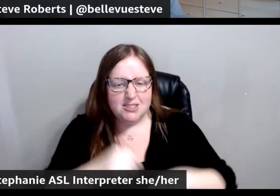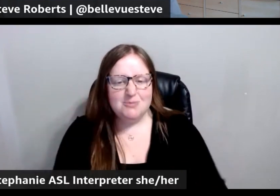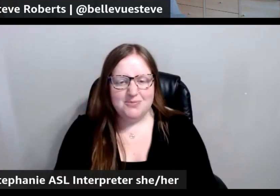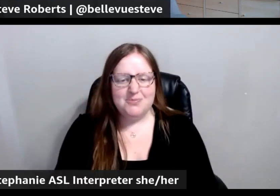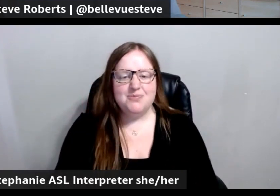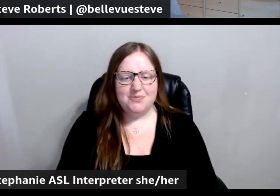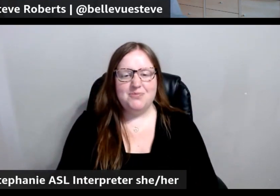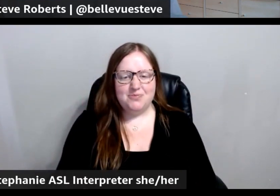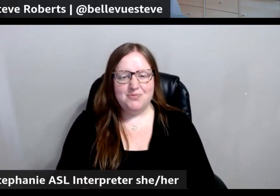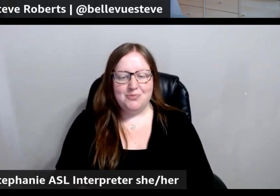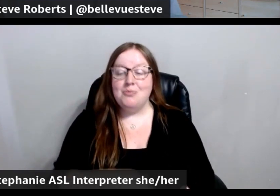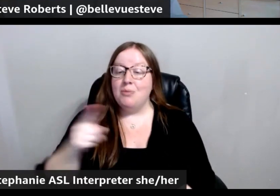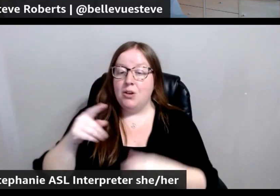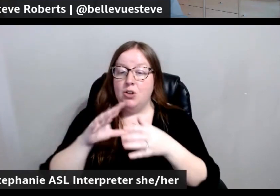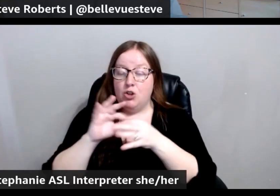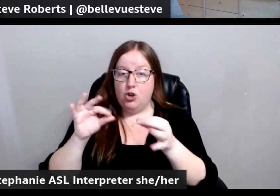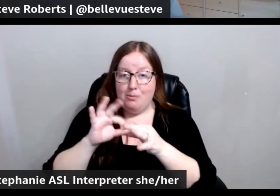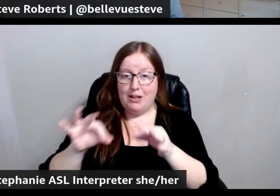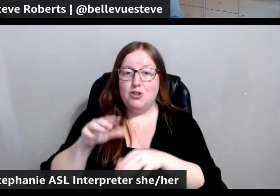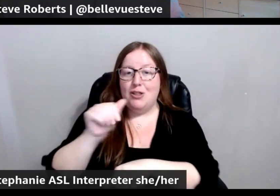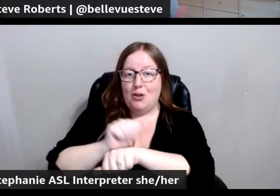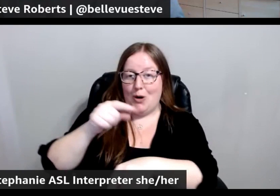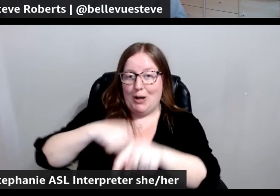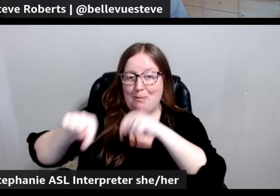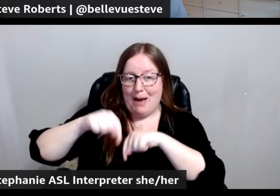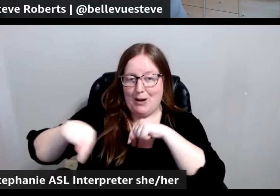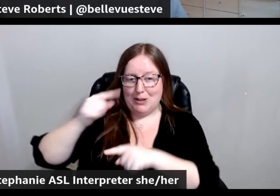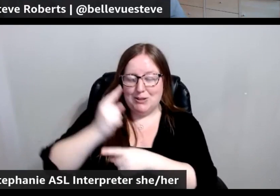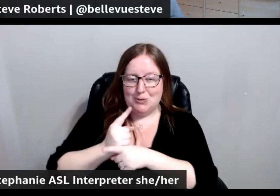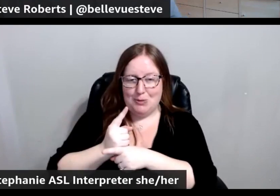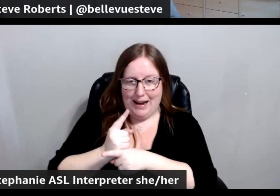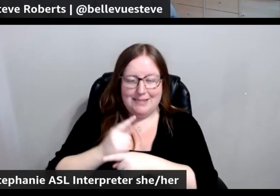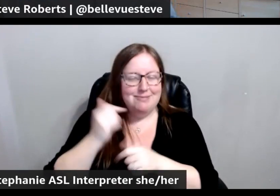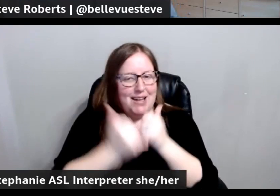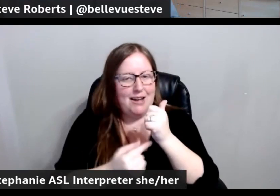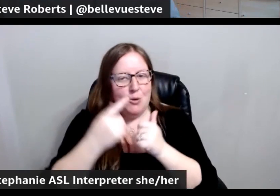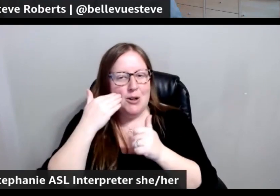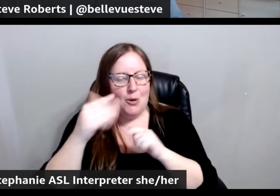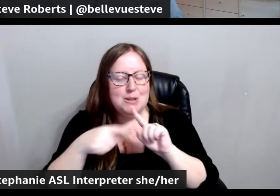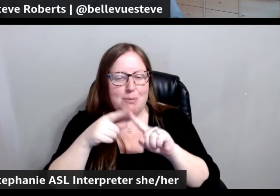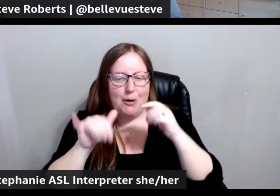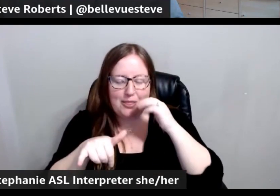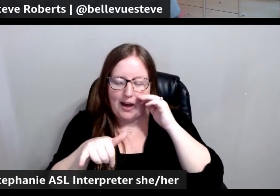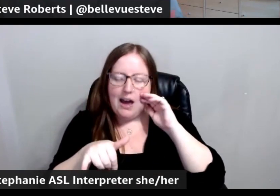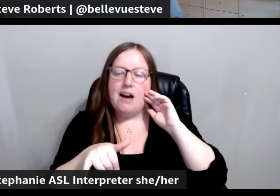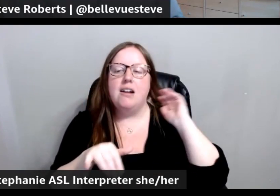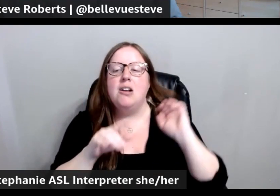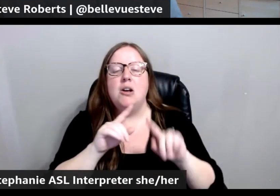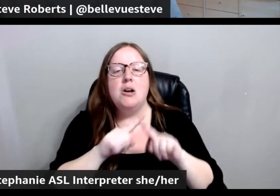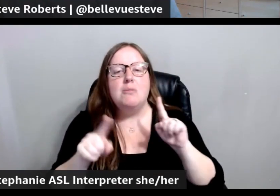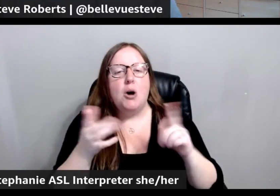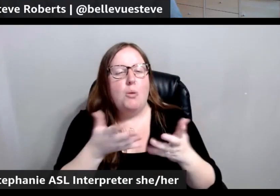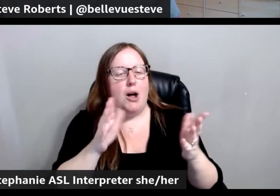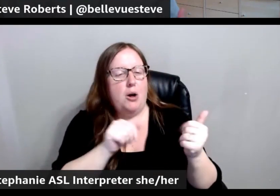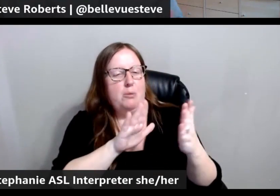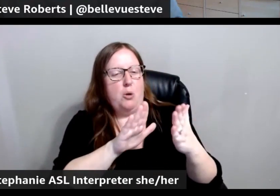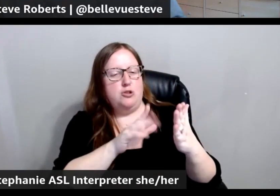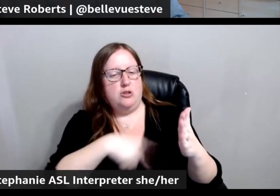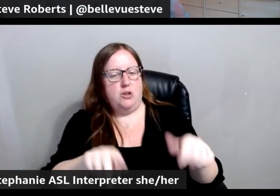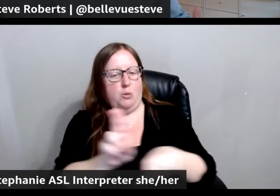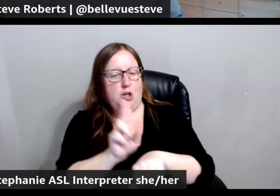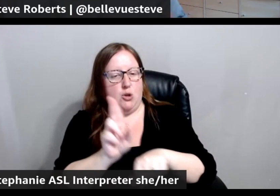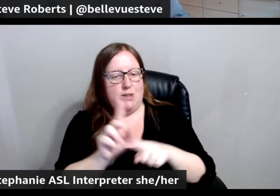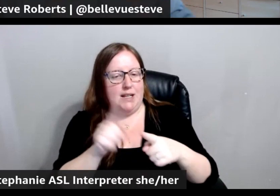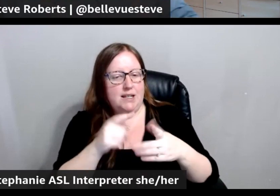Yeah, you mentioned the classic working backwards there, right, that kind of everybody knows about. But, you know, what approaches are we taking to help them